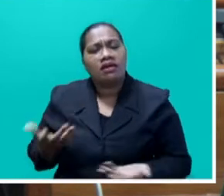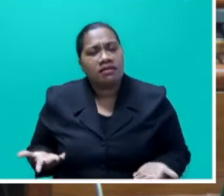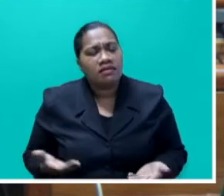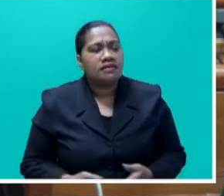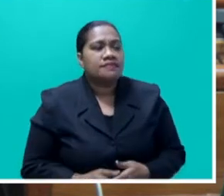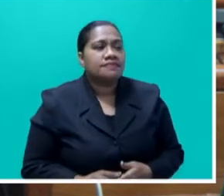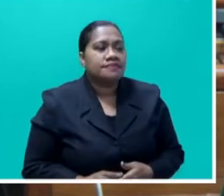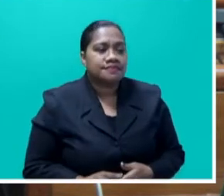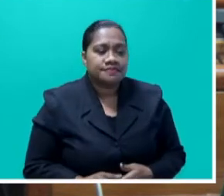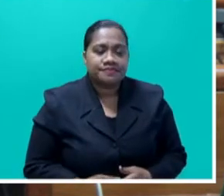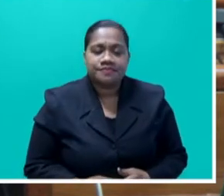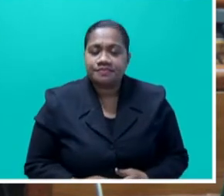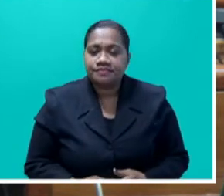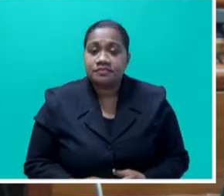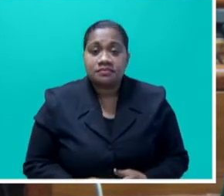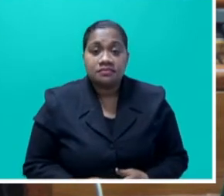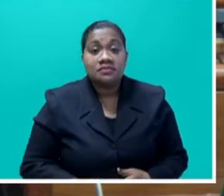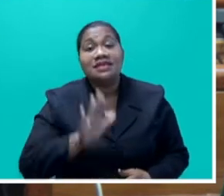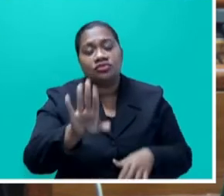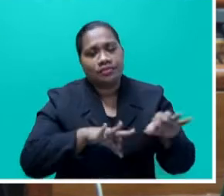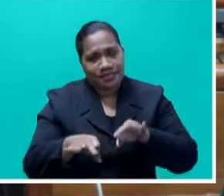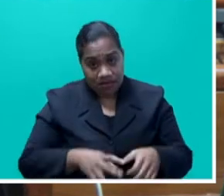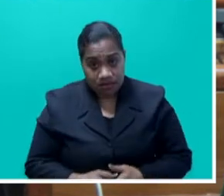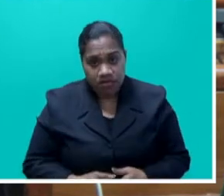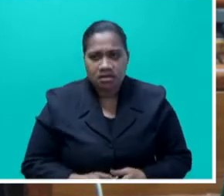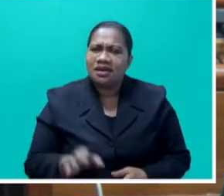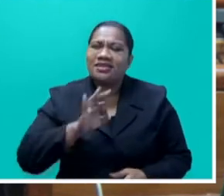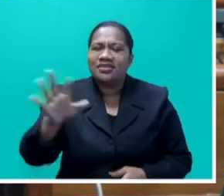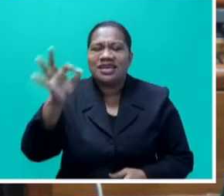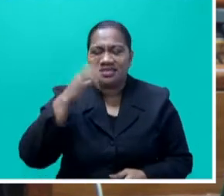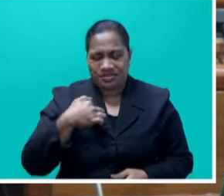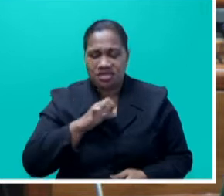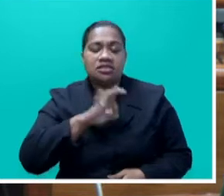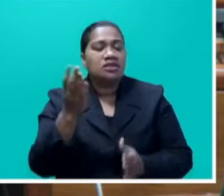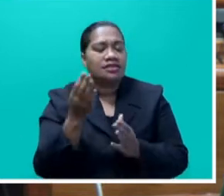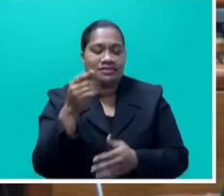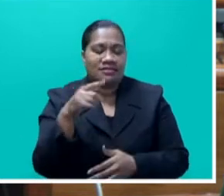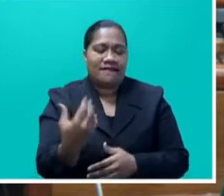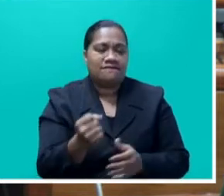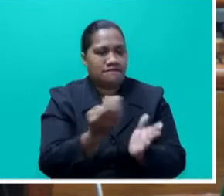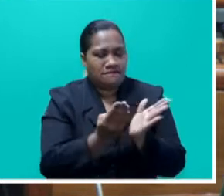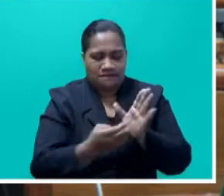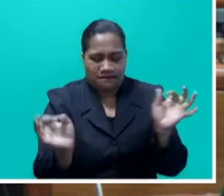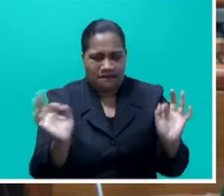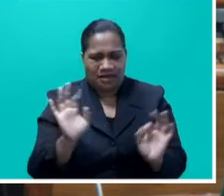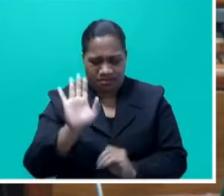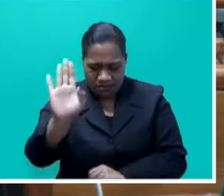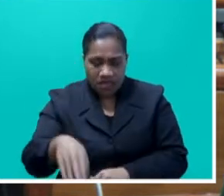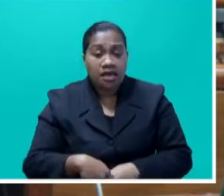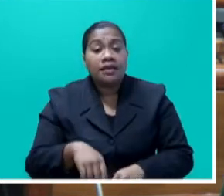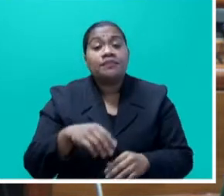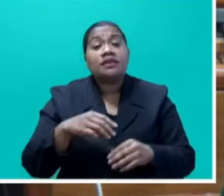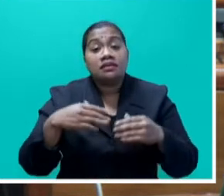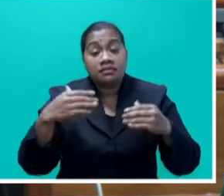That was your plan. Instead, don't ask, I mean, it's not the end of the budget, you should have asked me. Mr Speaker say, so instead